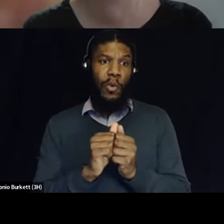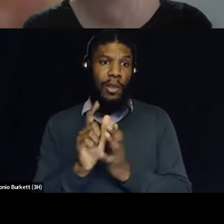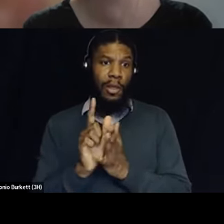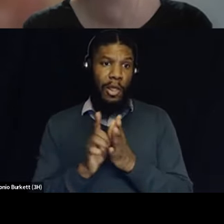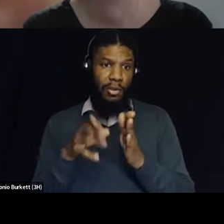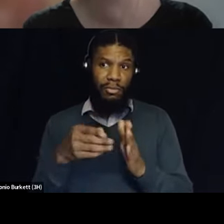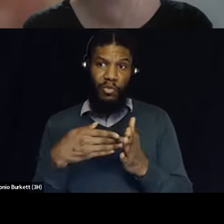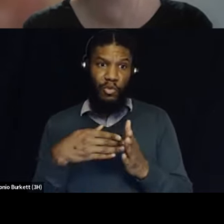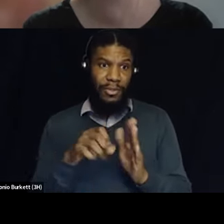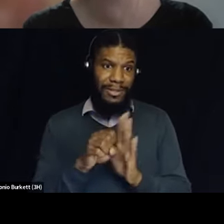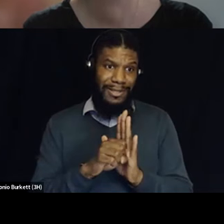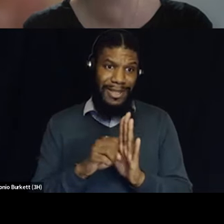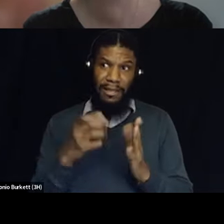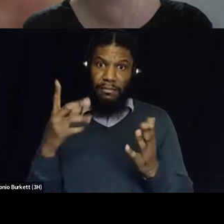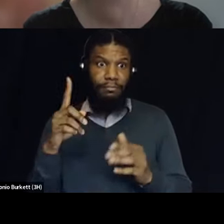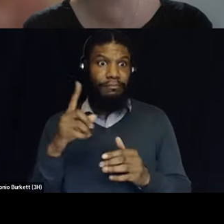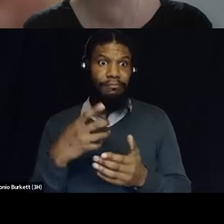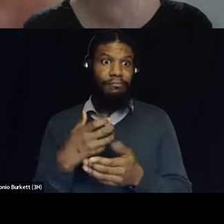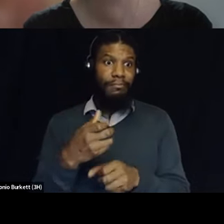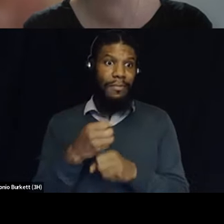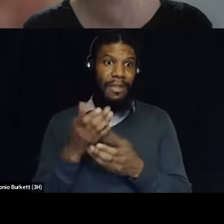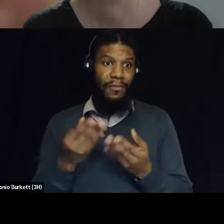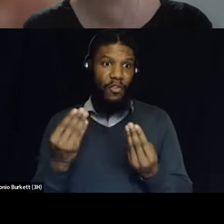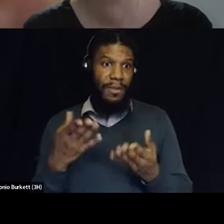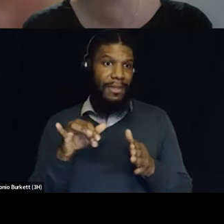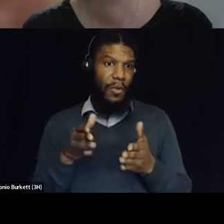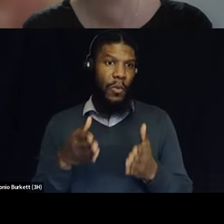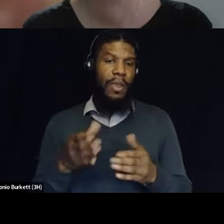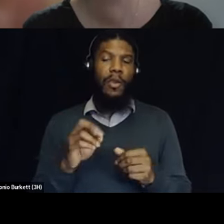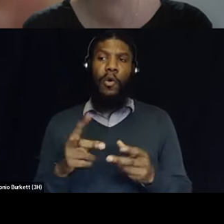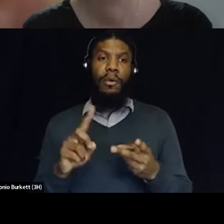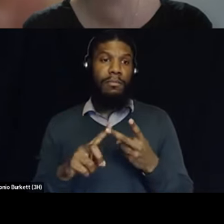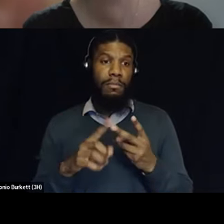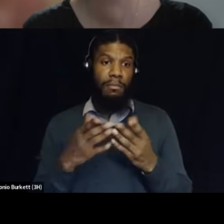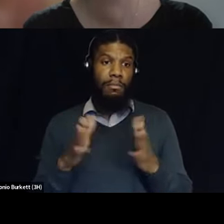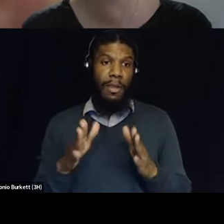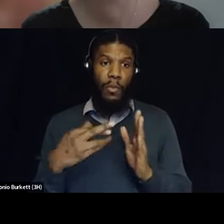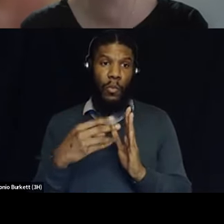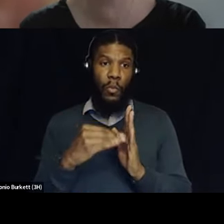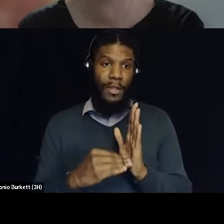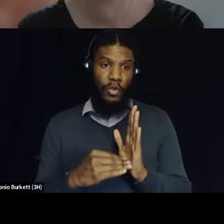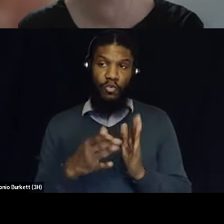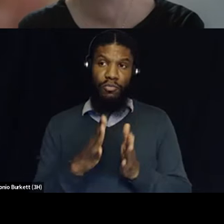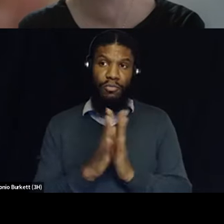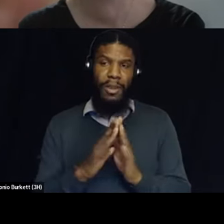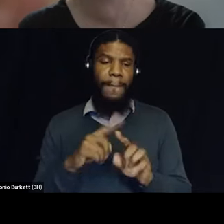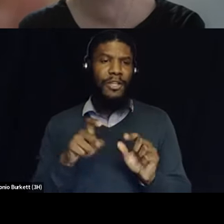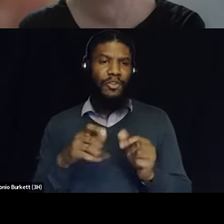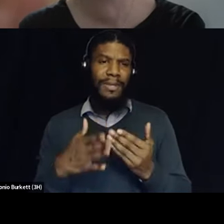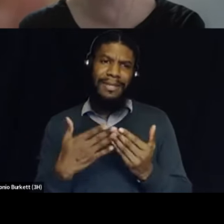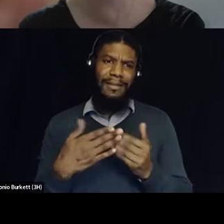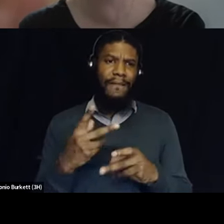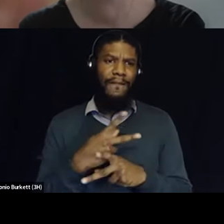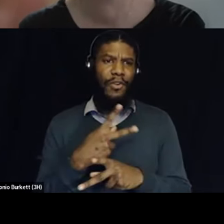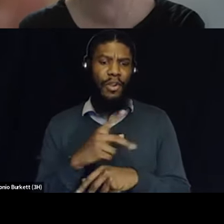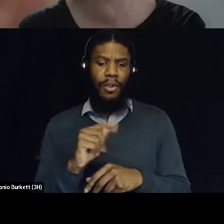we have done public records requests but it's it it shouldn't it shouldn't be that hard to just find out what are the tools being built with